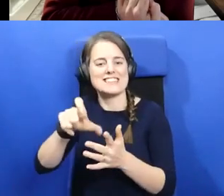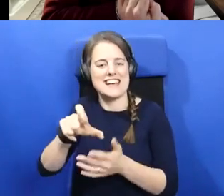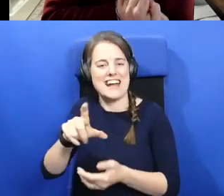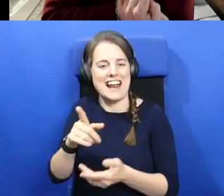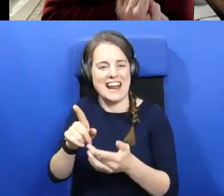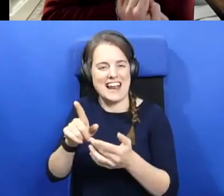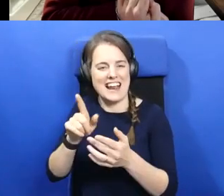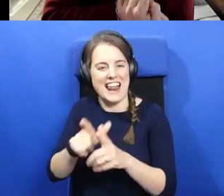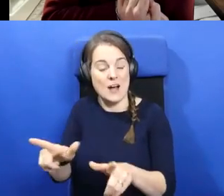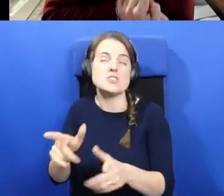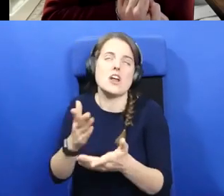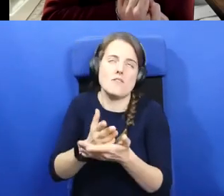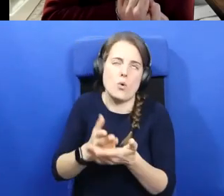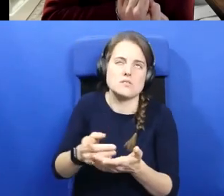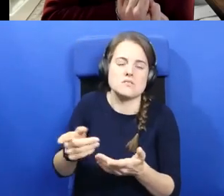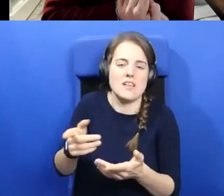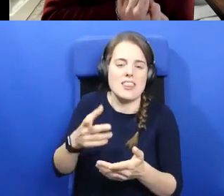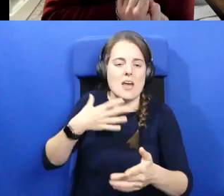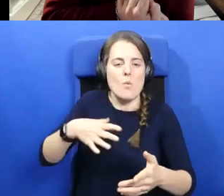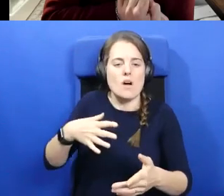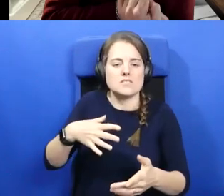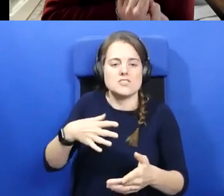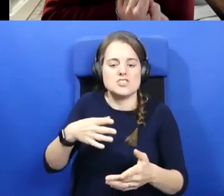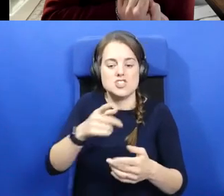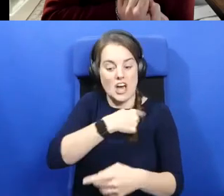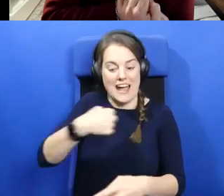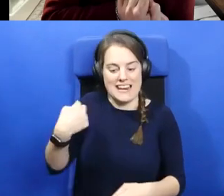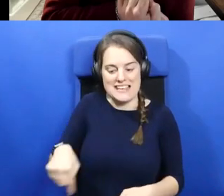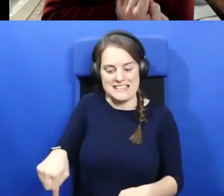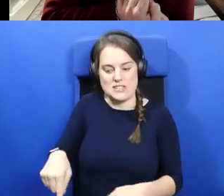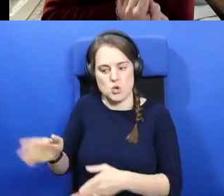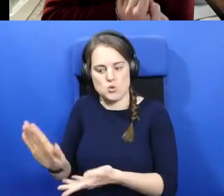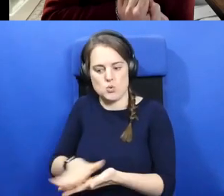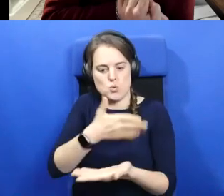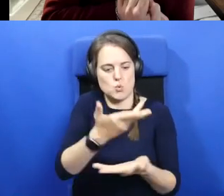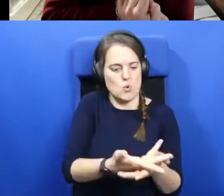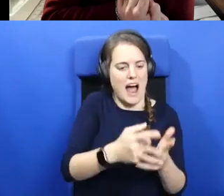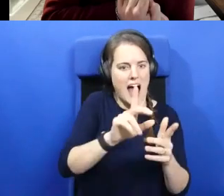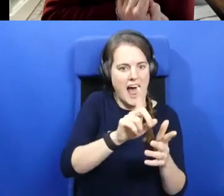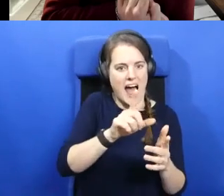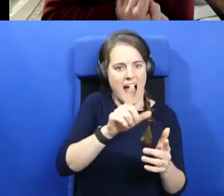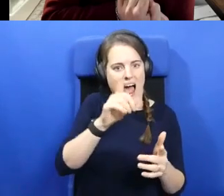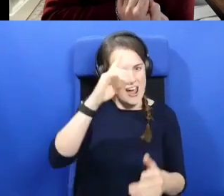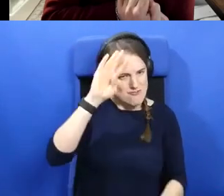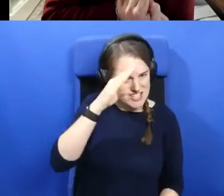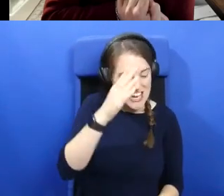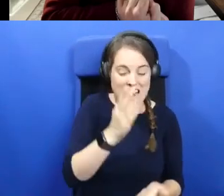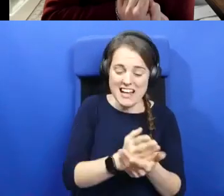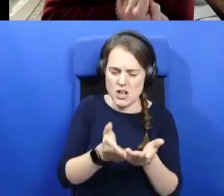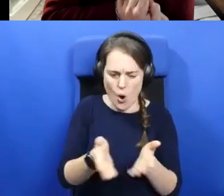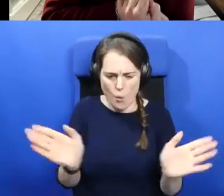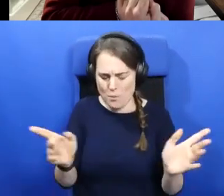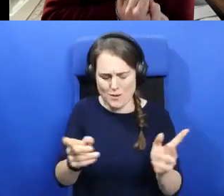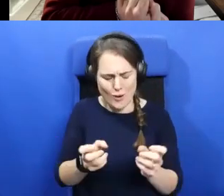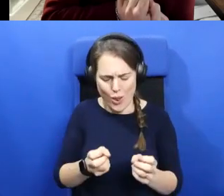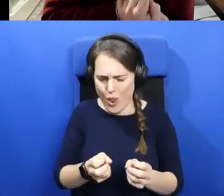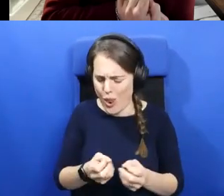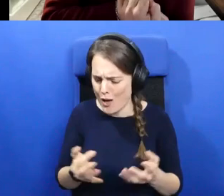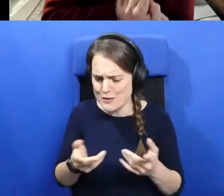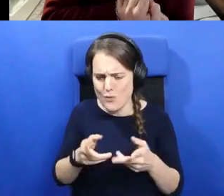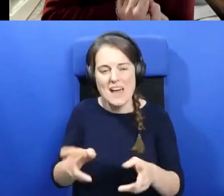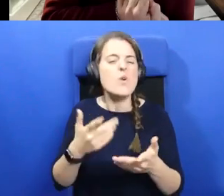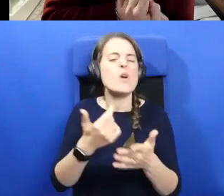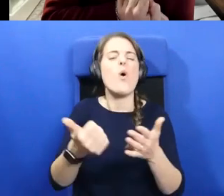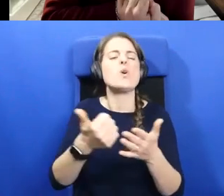then of course, Chinese to Irish. And it really opened up a whole new way of looking at language because we were thinking, you we automatically